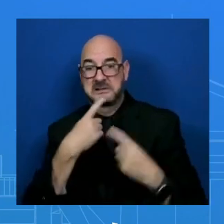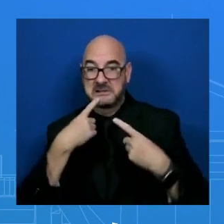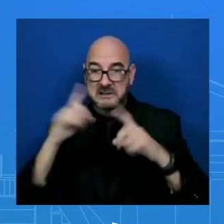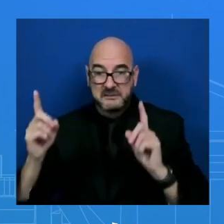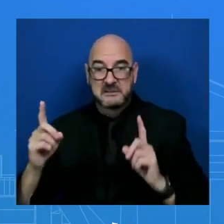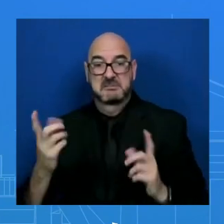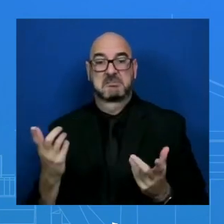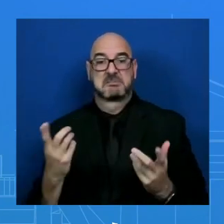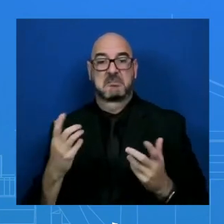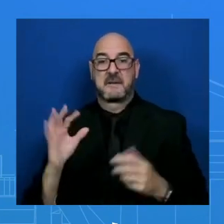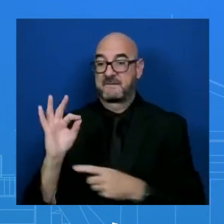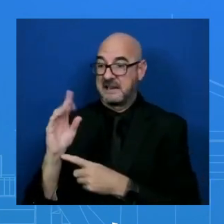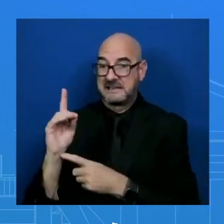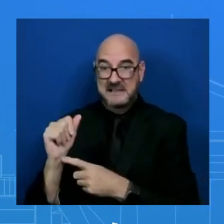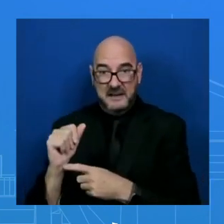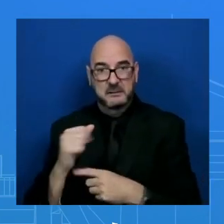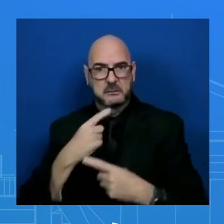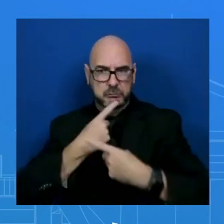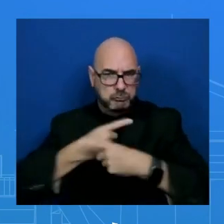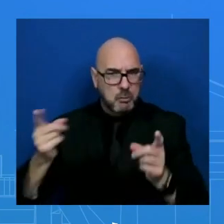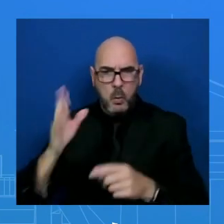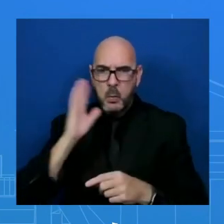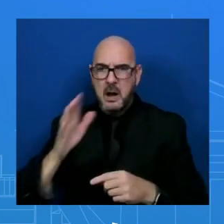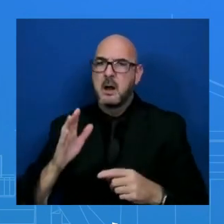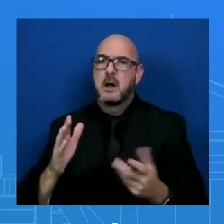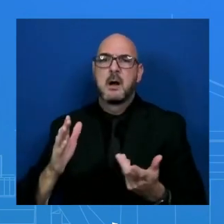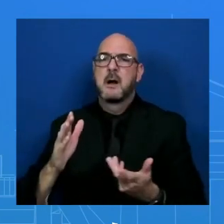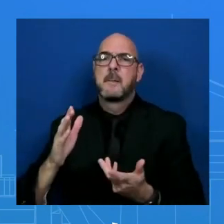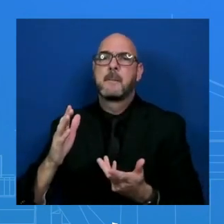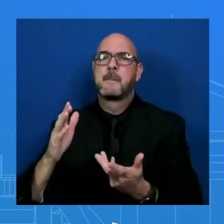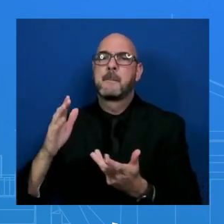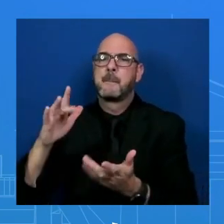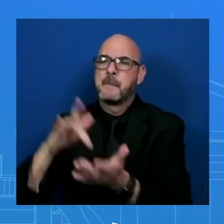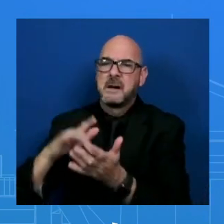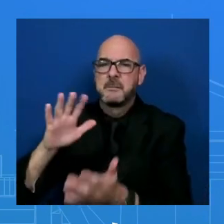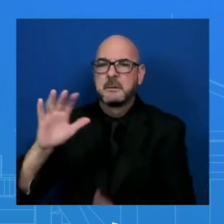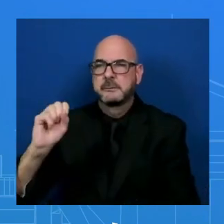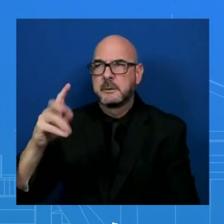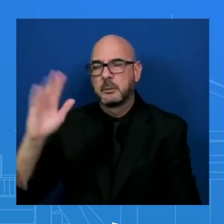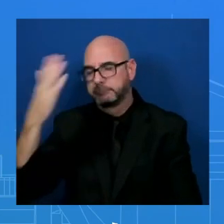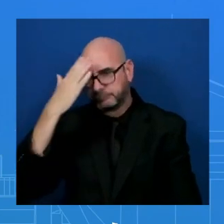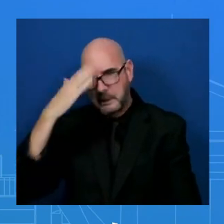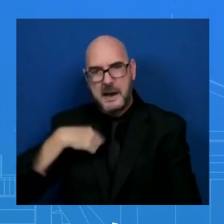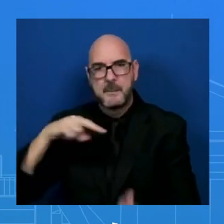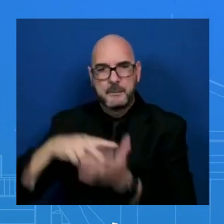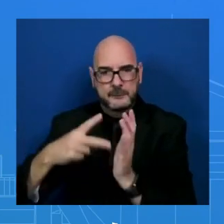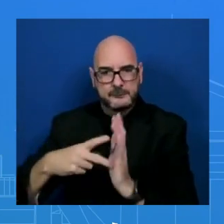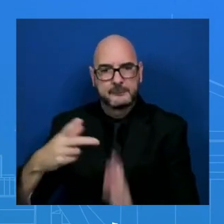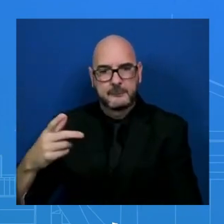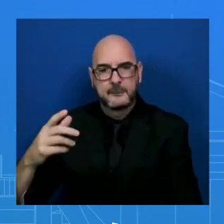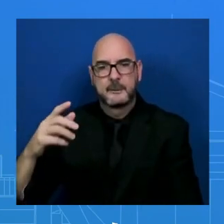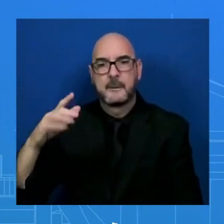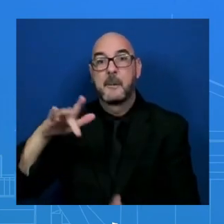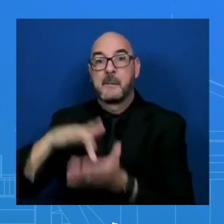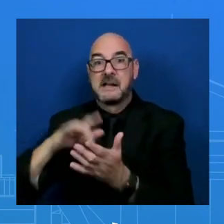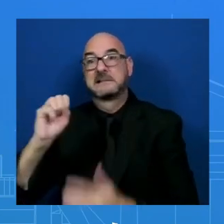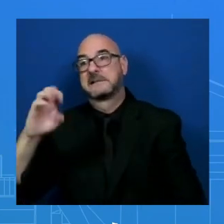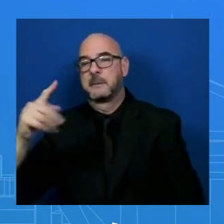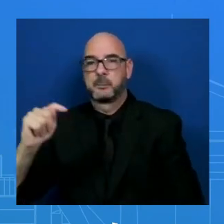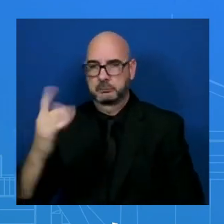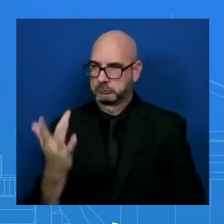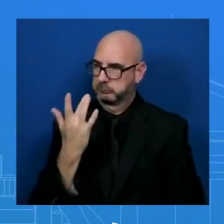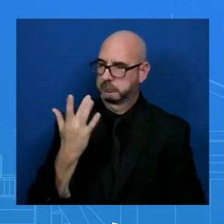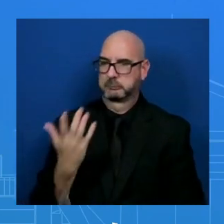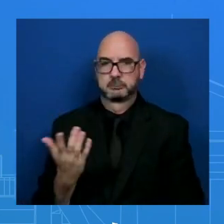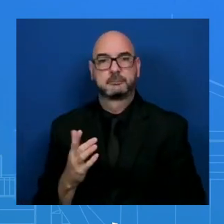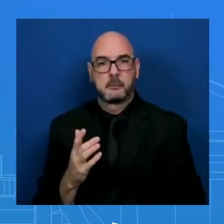mid-September – yowzer, these mid-September – it passed. Yeah, it passed. So I'm safe. Anyway,